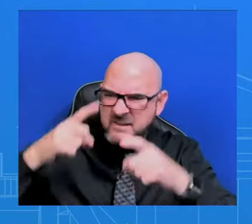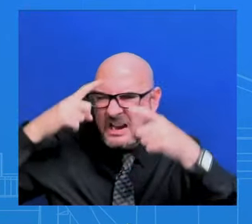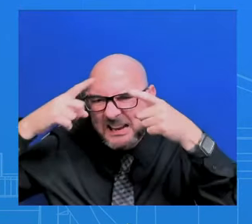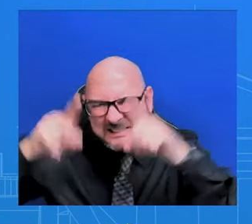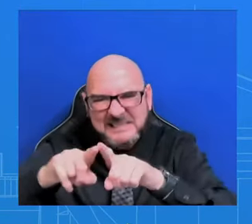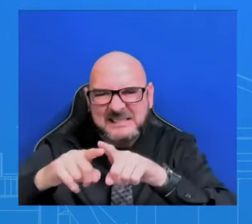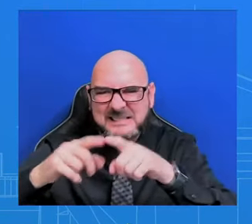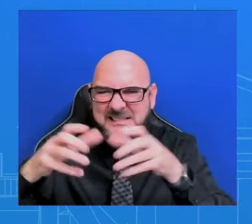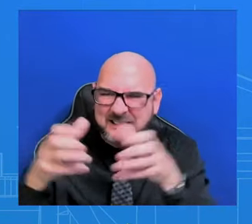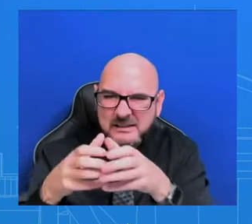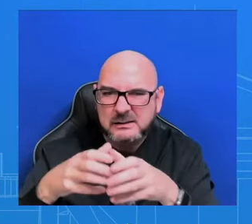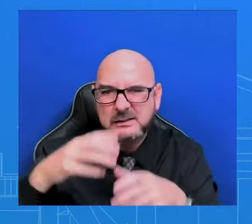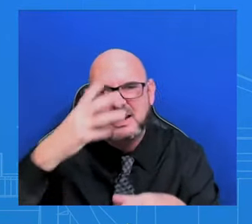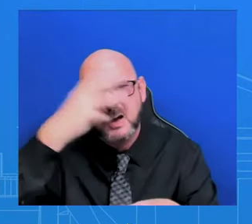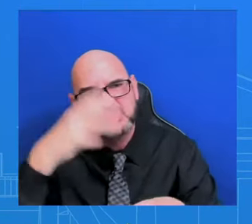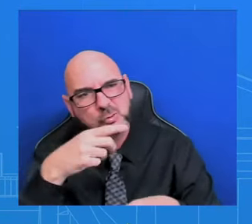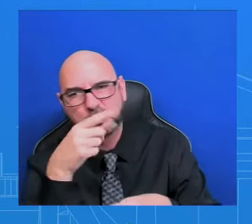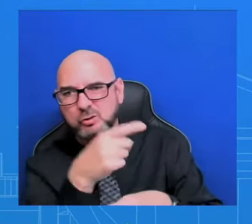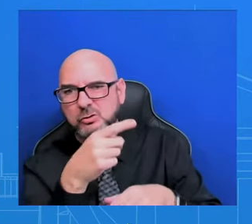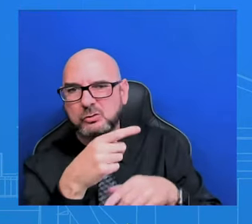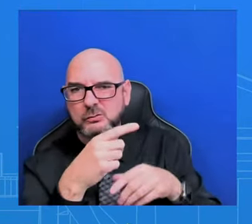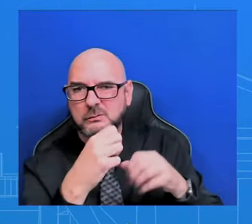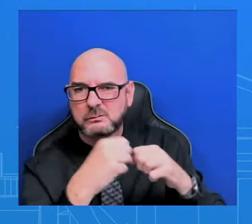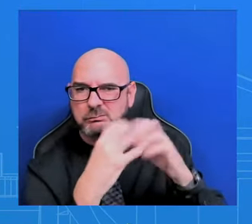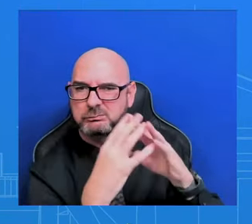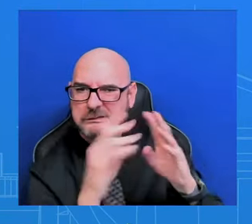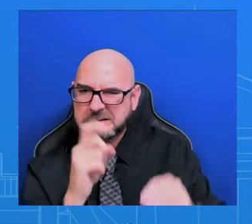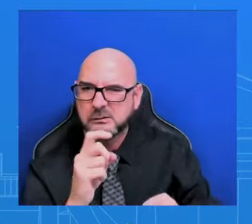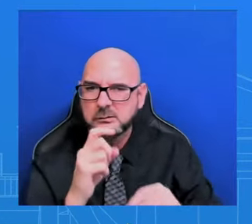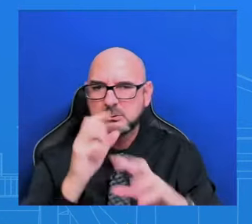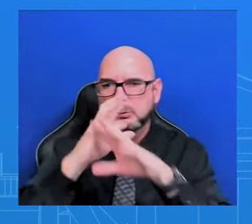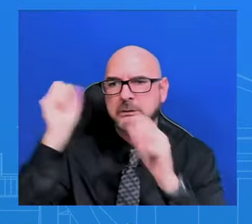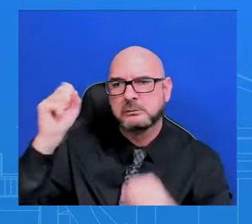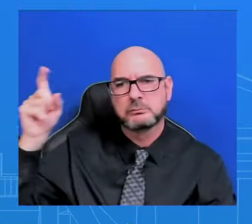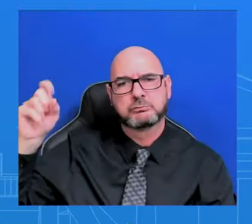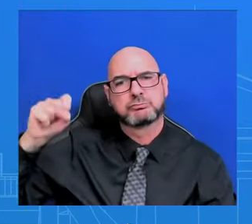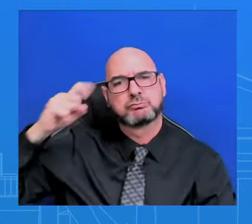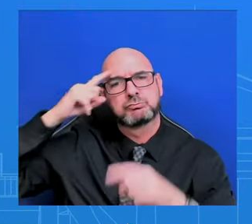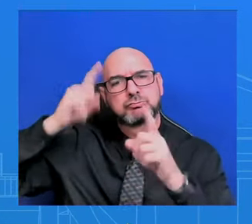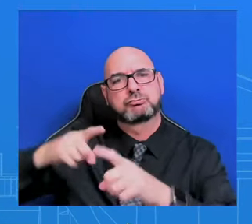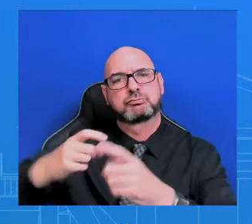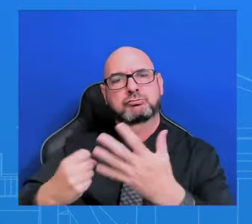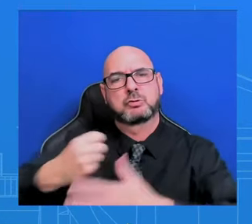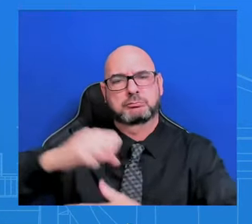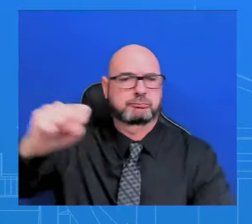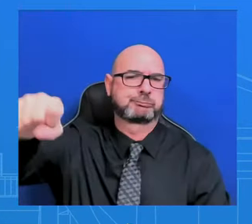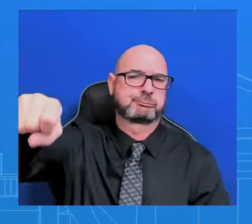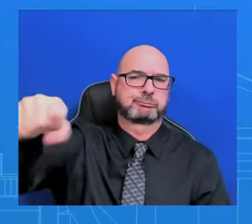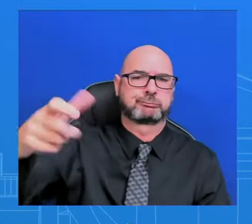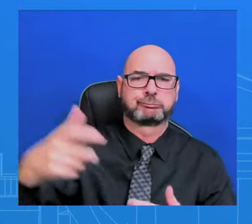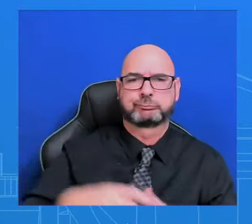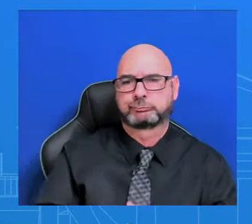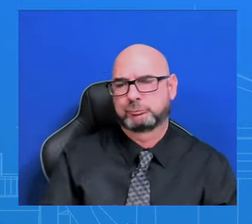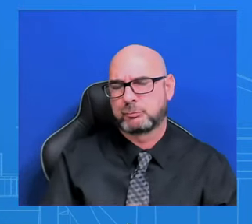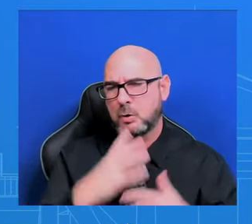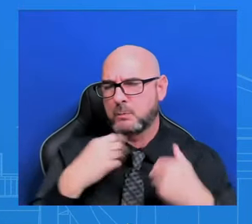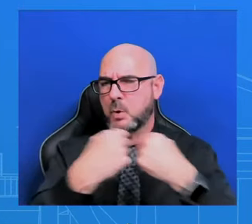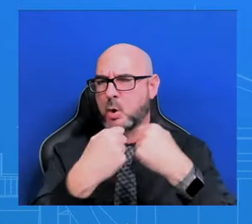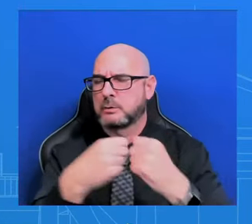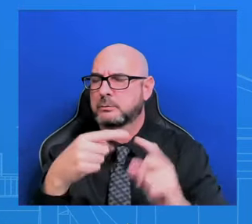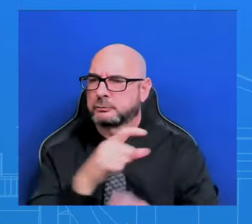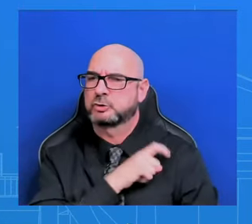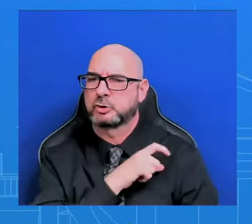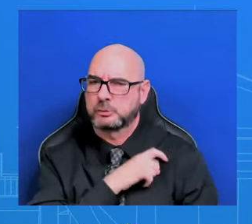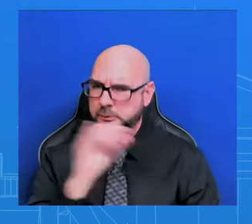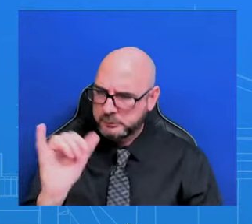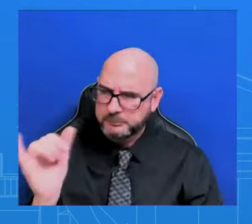So obviously, it's a priority for this President, and he is managing multiple things that are important and key to the American public.